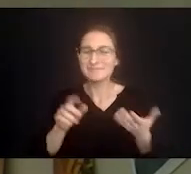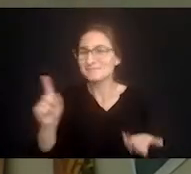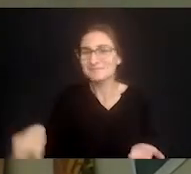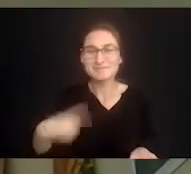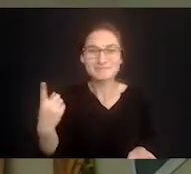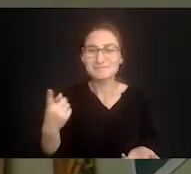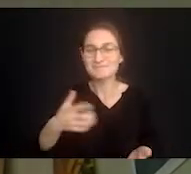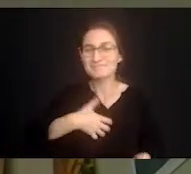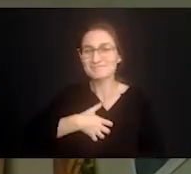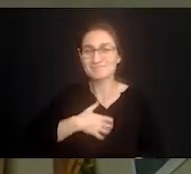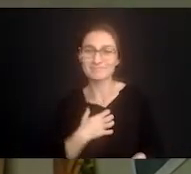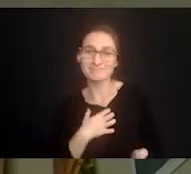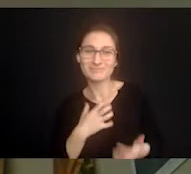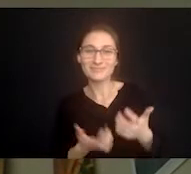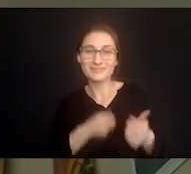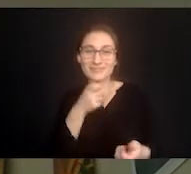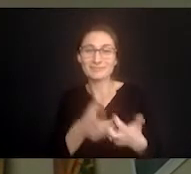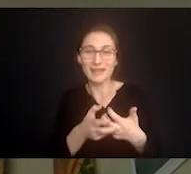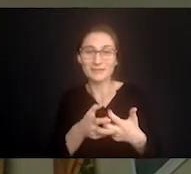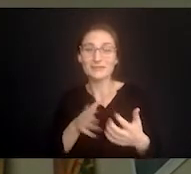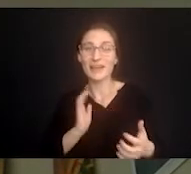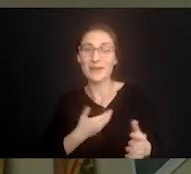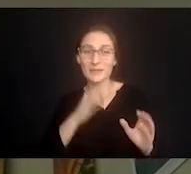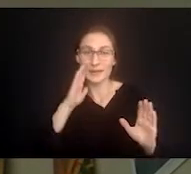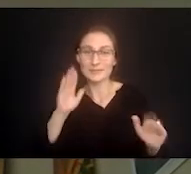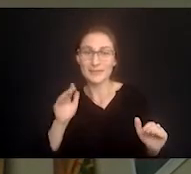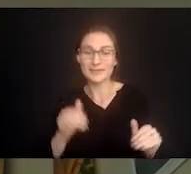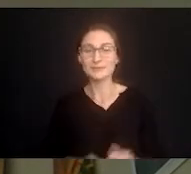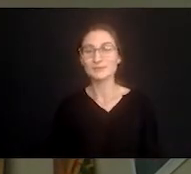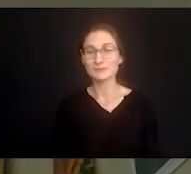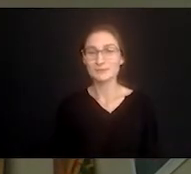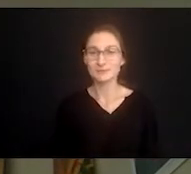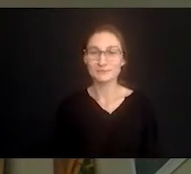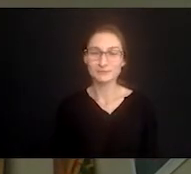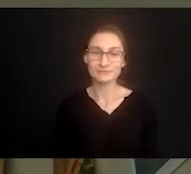perfect dinner for tonight so adjusting our expectations